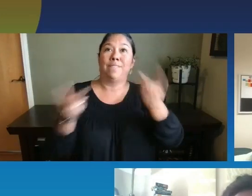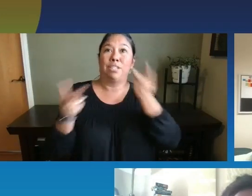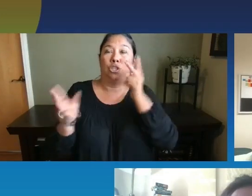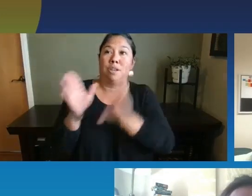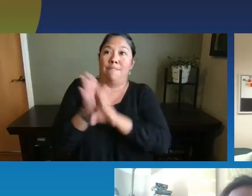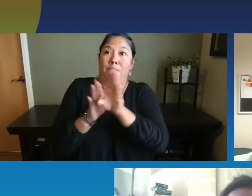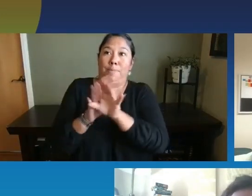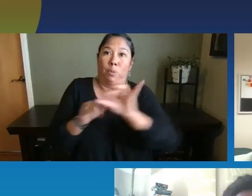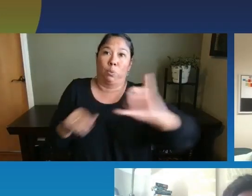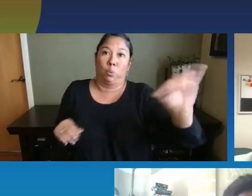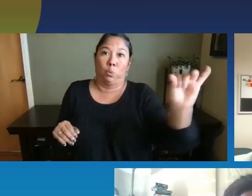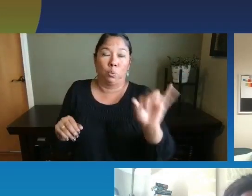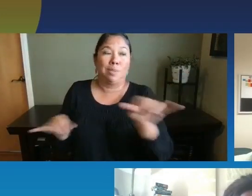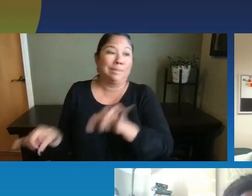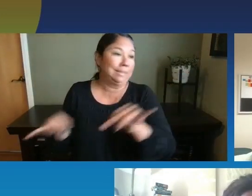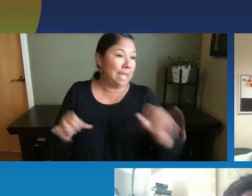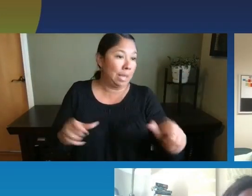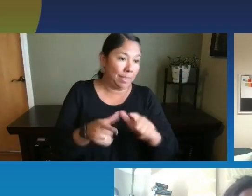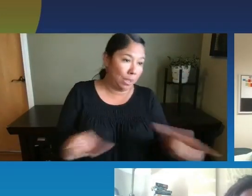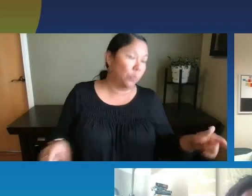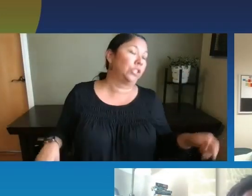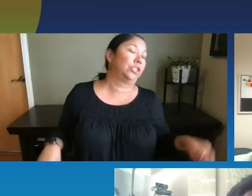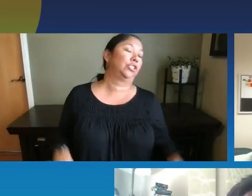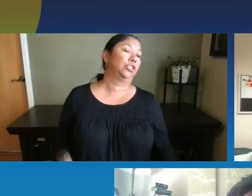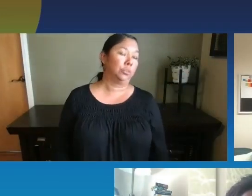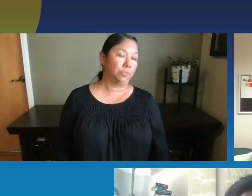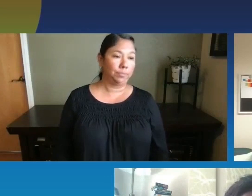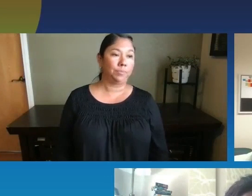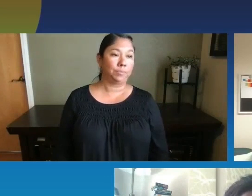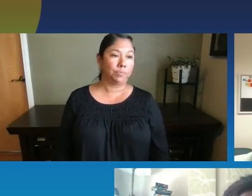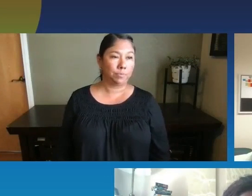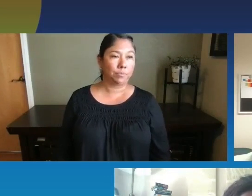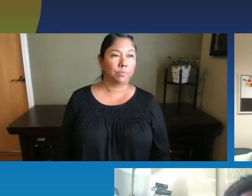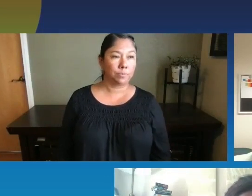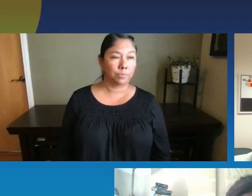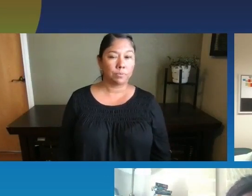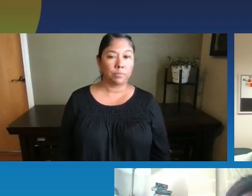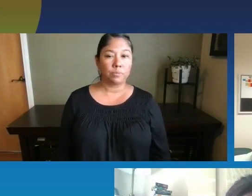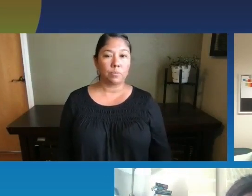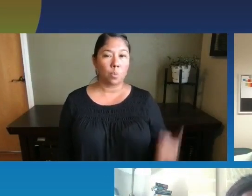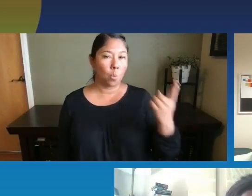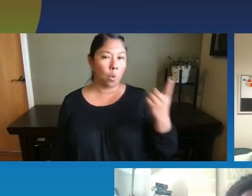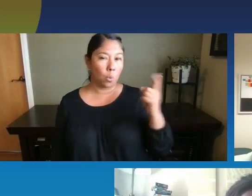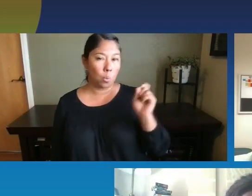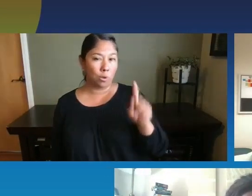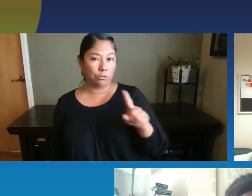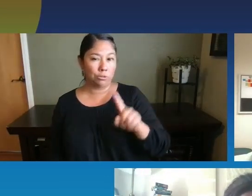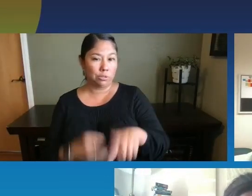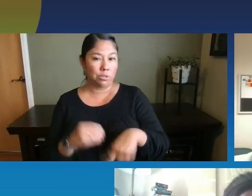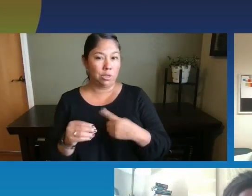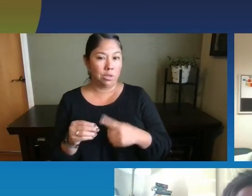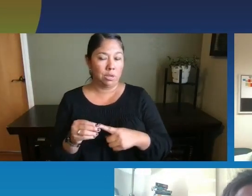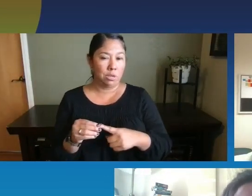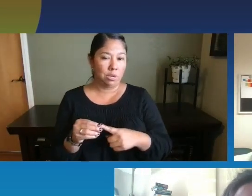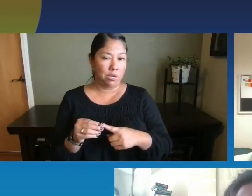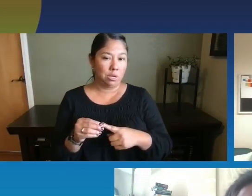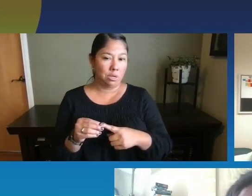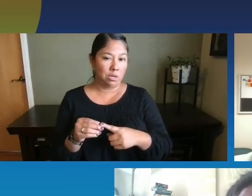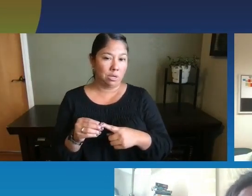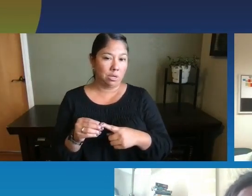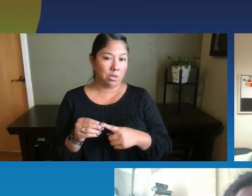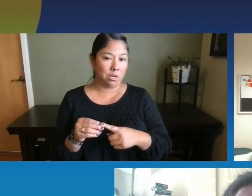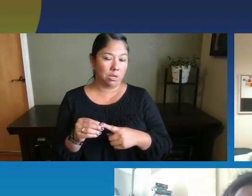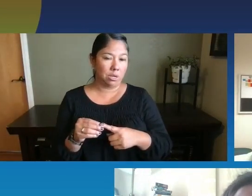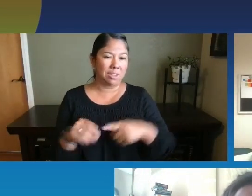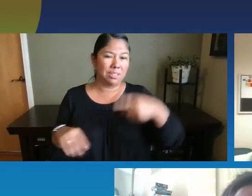just like, um, their language development. So we had a question about art that might be related to this. Can